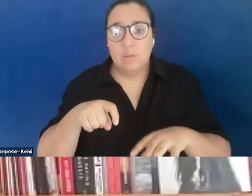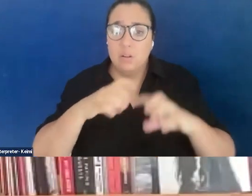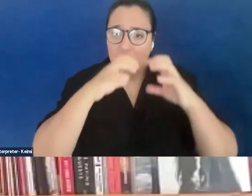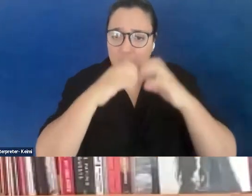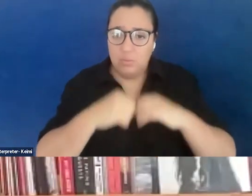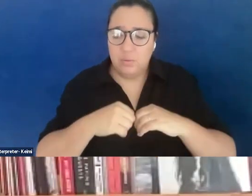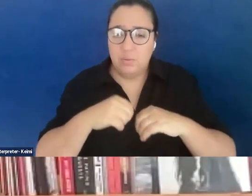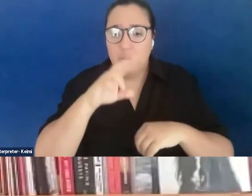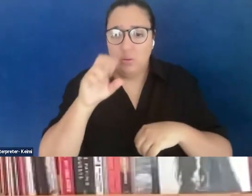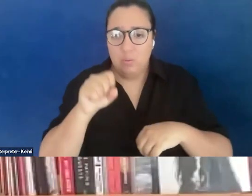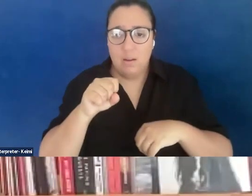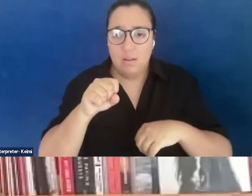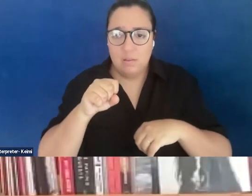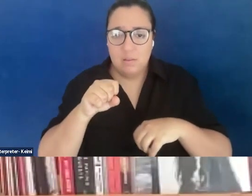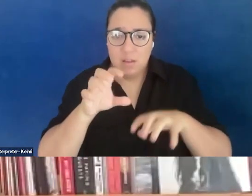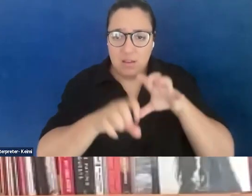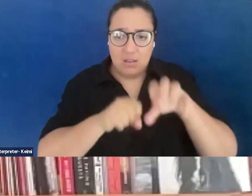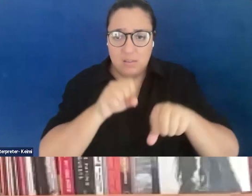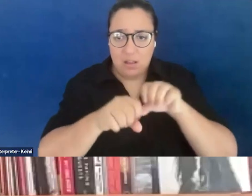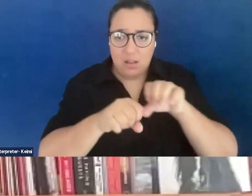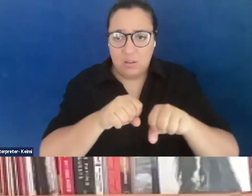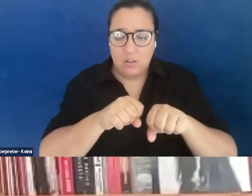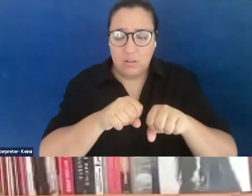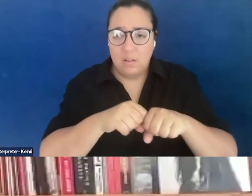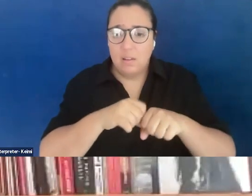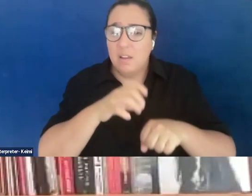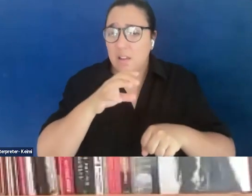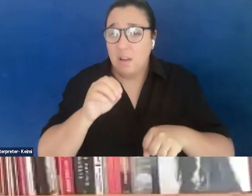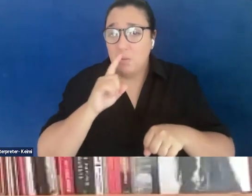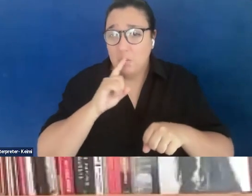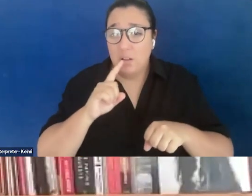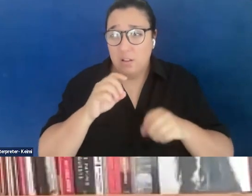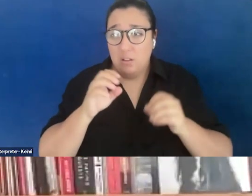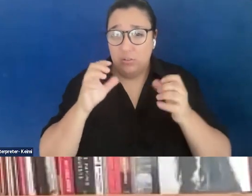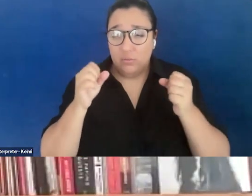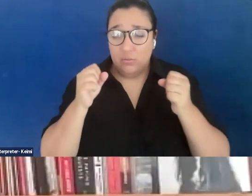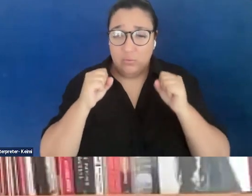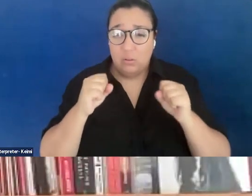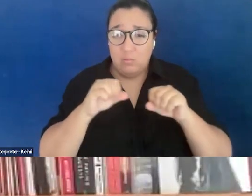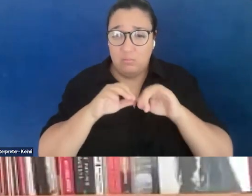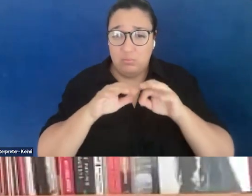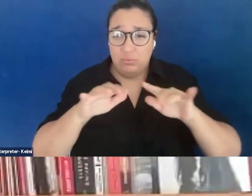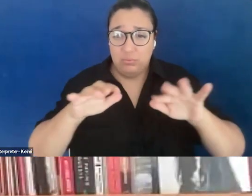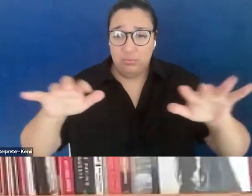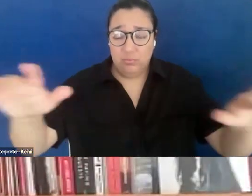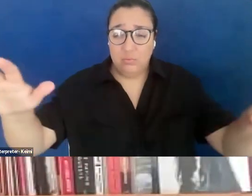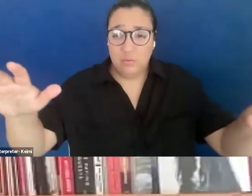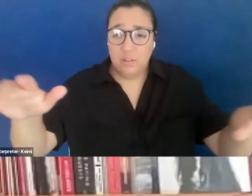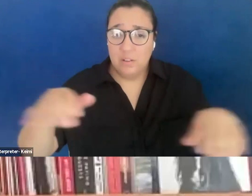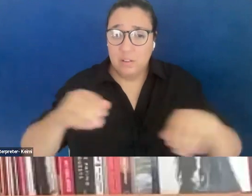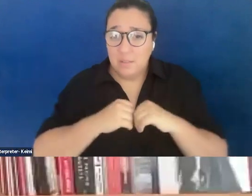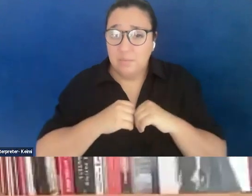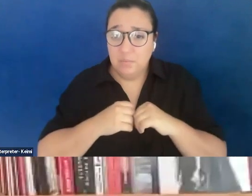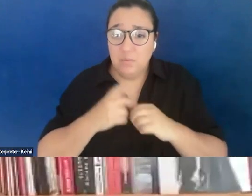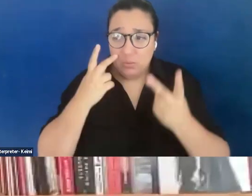which has incredible reverberations and literally strangles the tentacles that are reaching into the